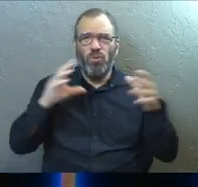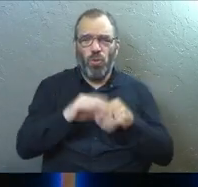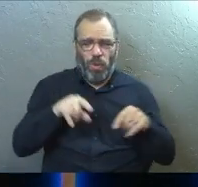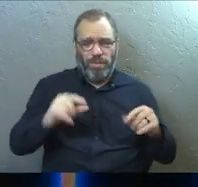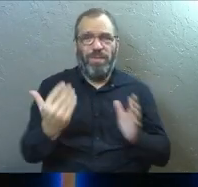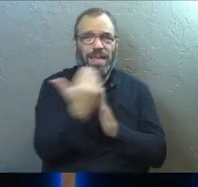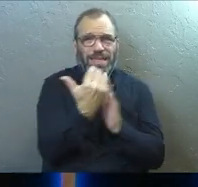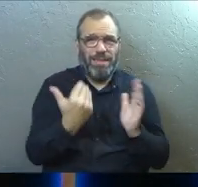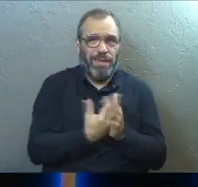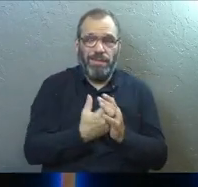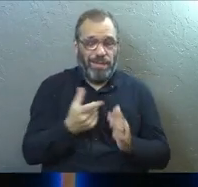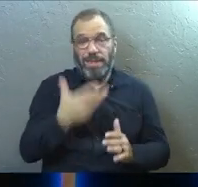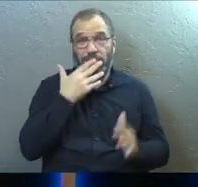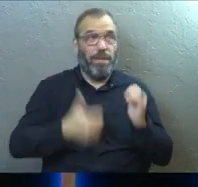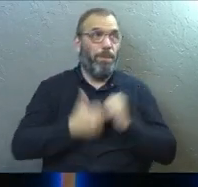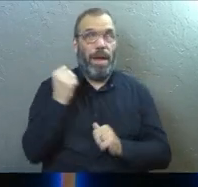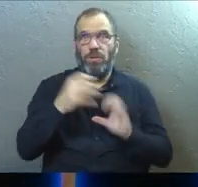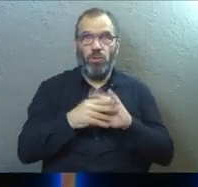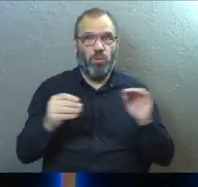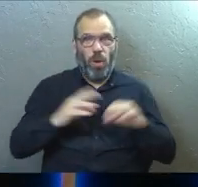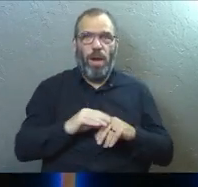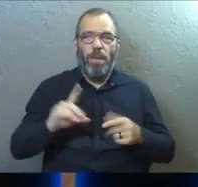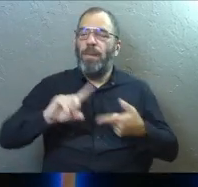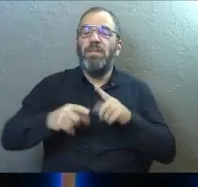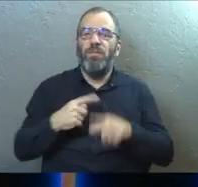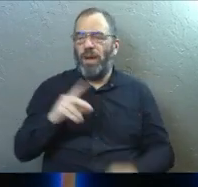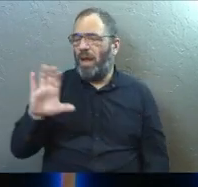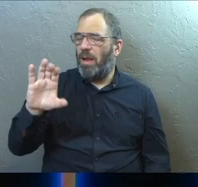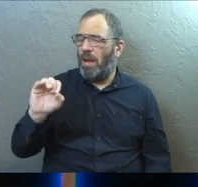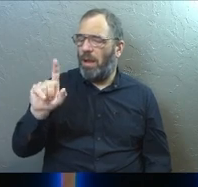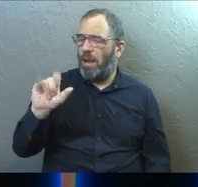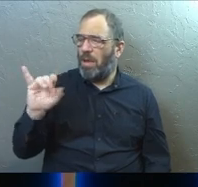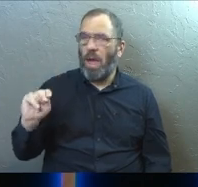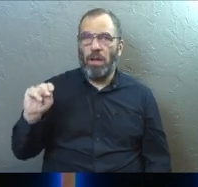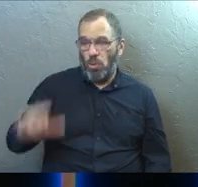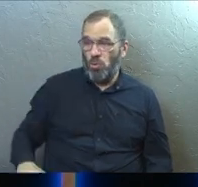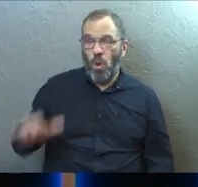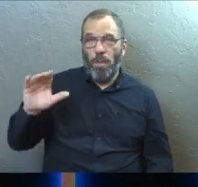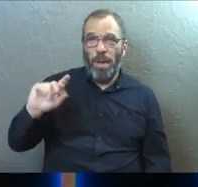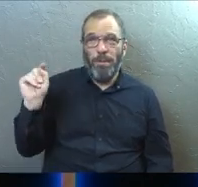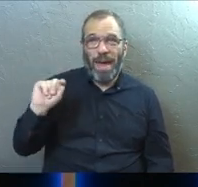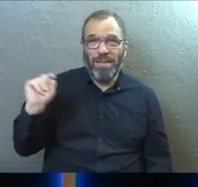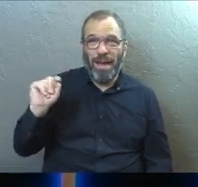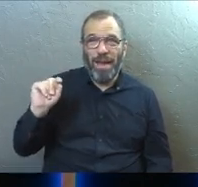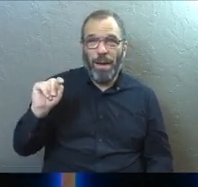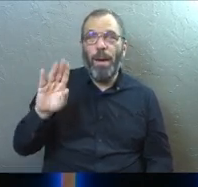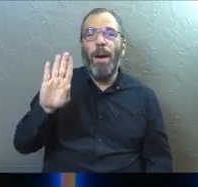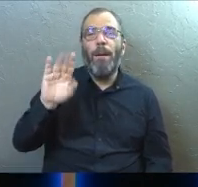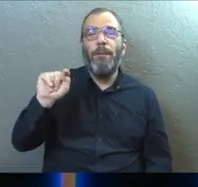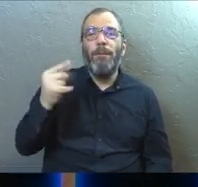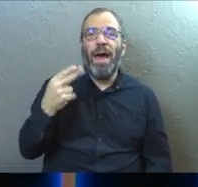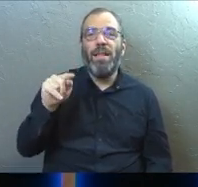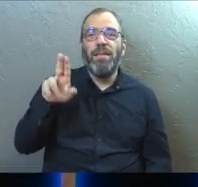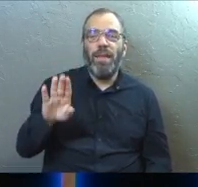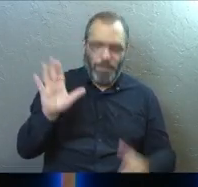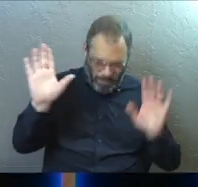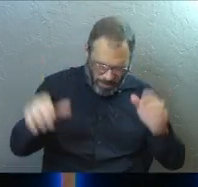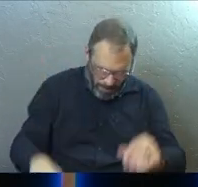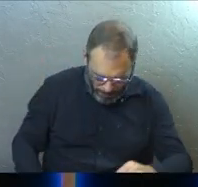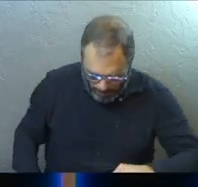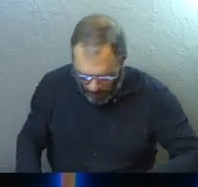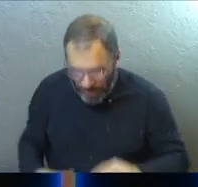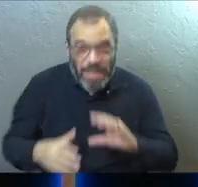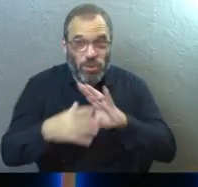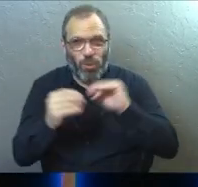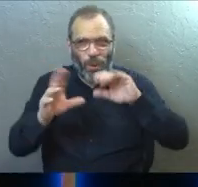entire series. Nothing's going to top it. But it was his friend, Colin, who was growing up in the bathtub. Do you guys, were you here for that one? So I'll